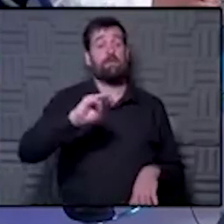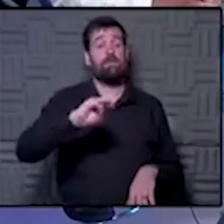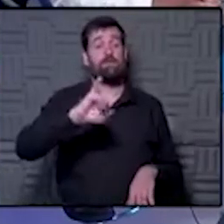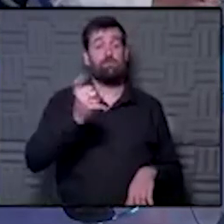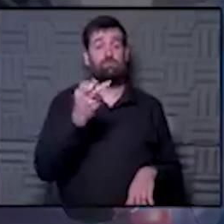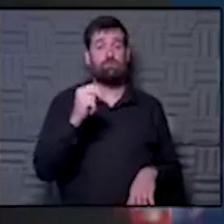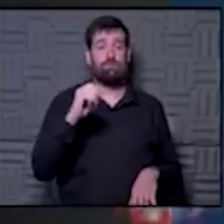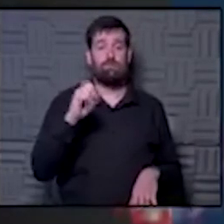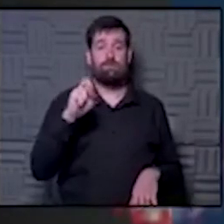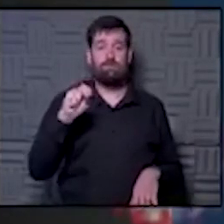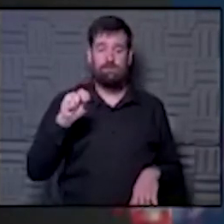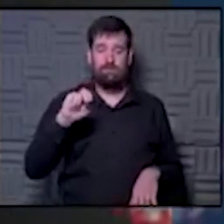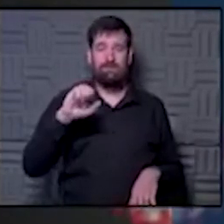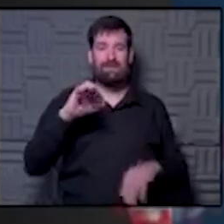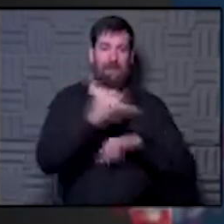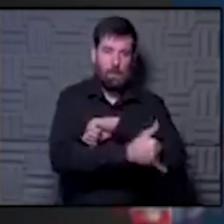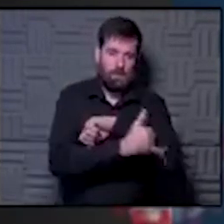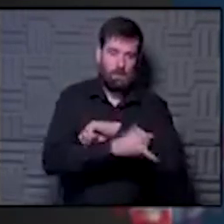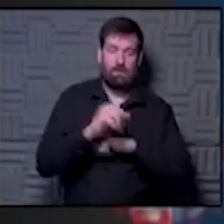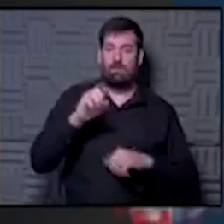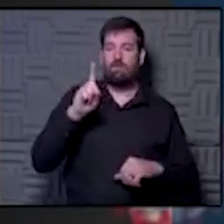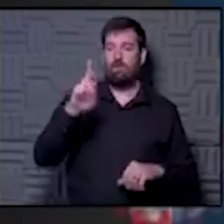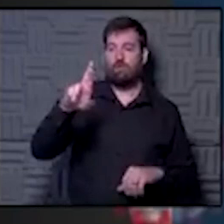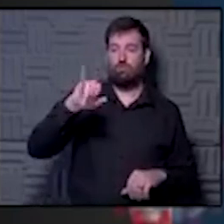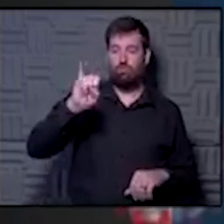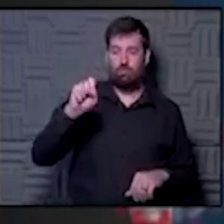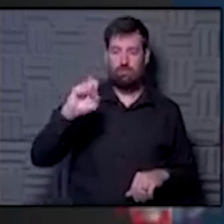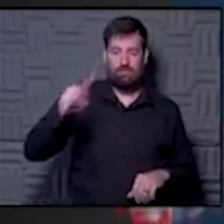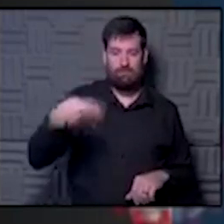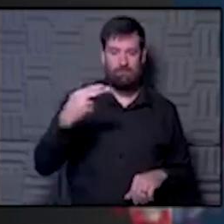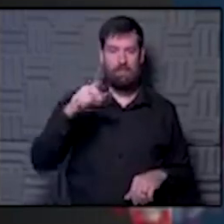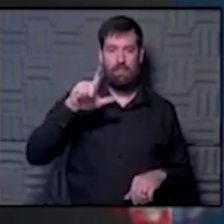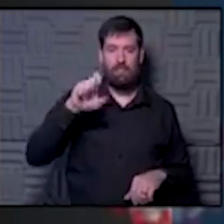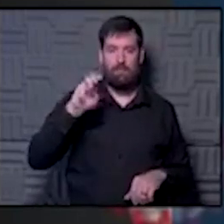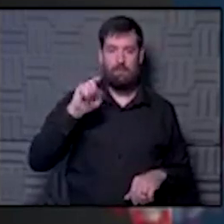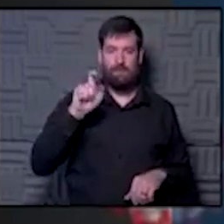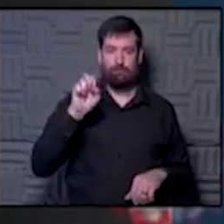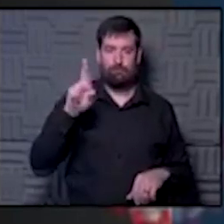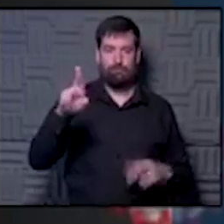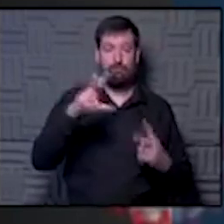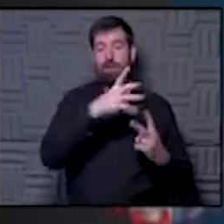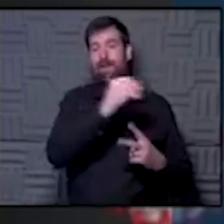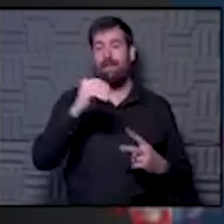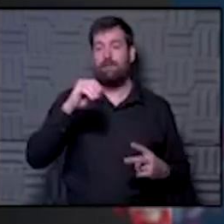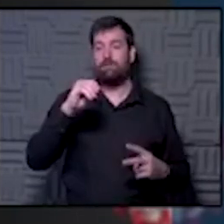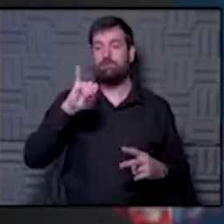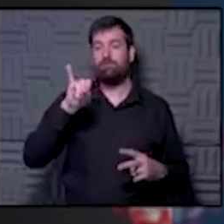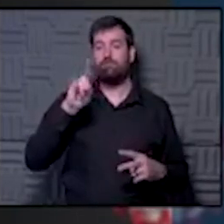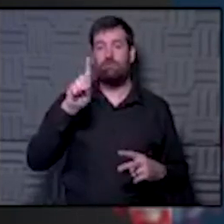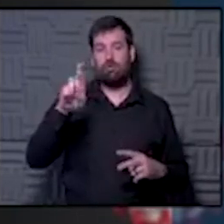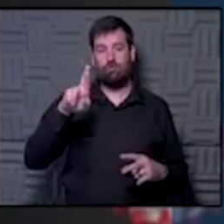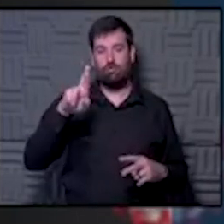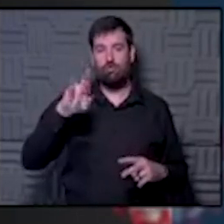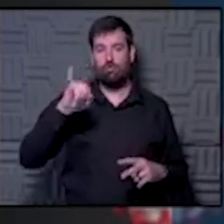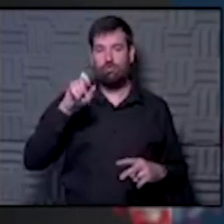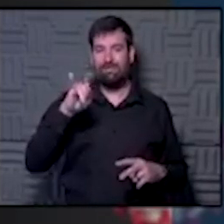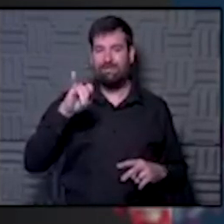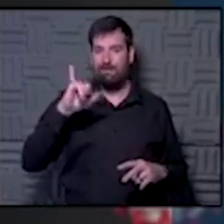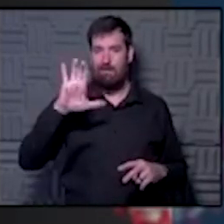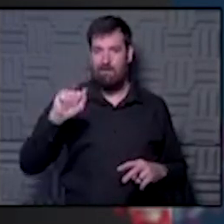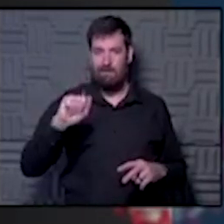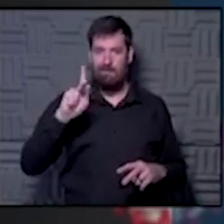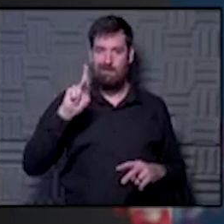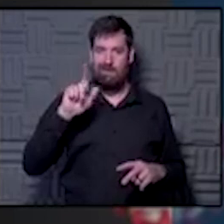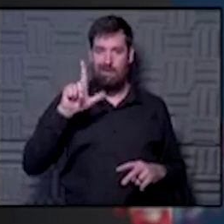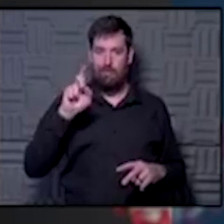County Public Health Officer Dr. Joseph Lemaster and Dr. Jessica Callender-Rich, who is a national member of the Coronavirus Commission for Safety